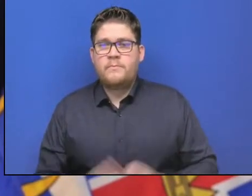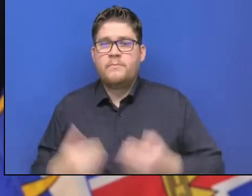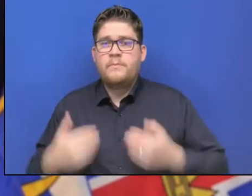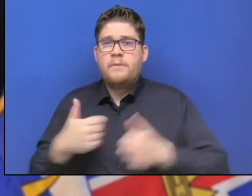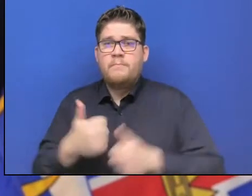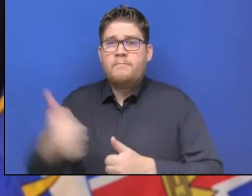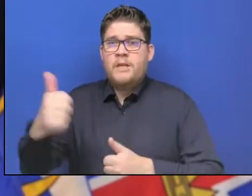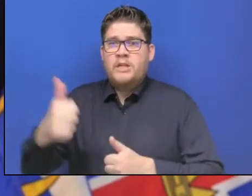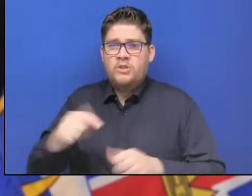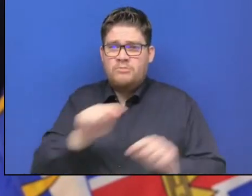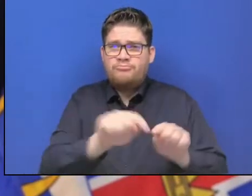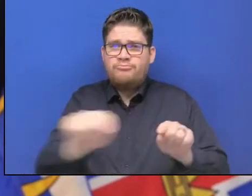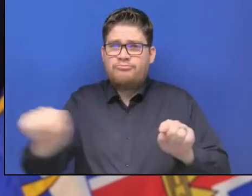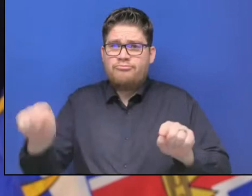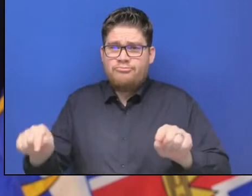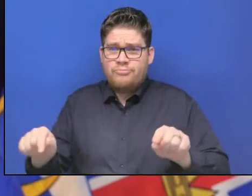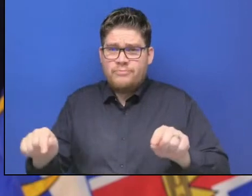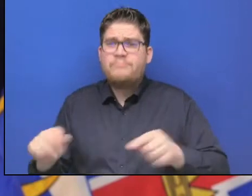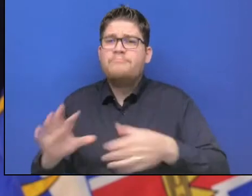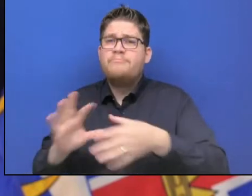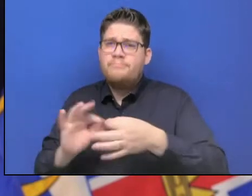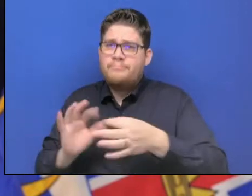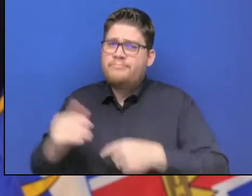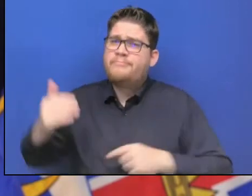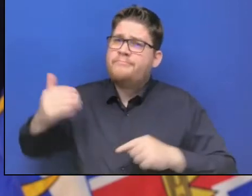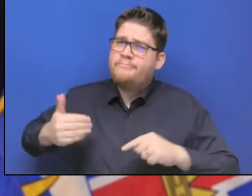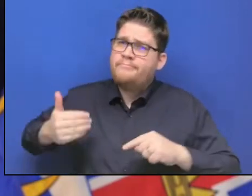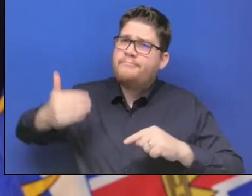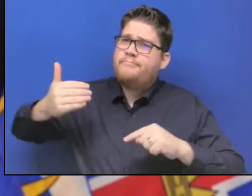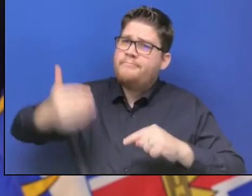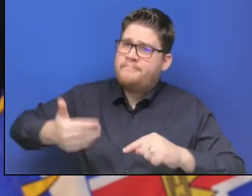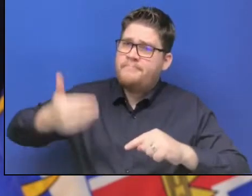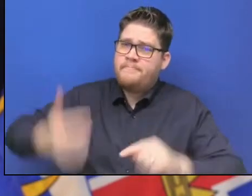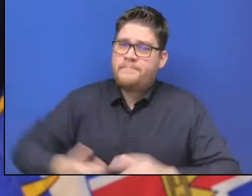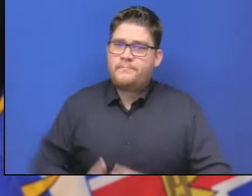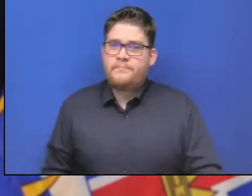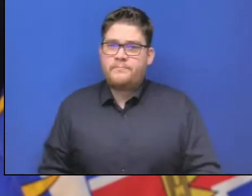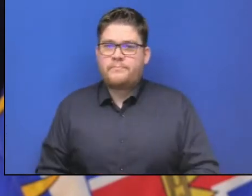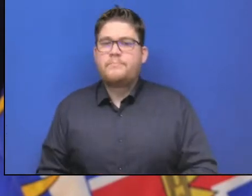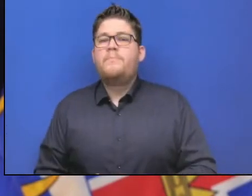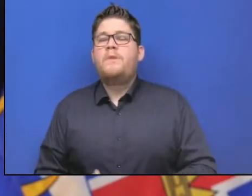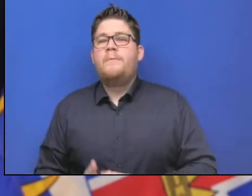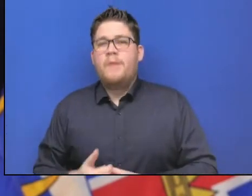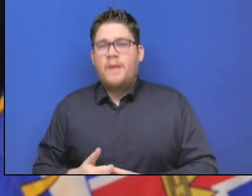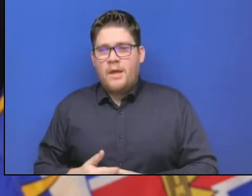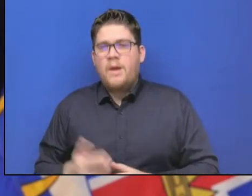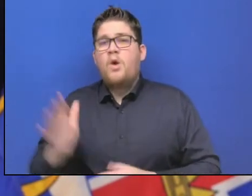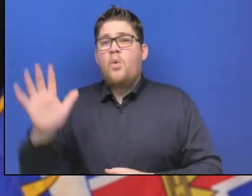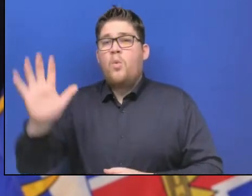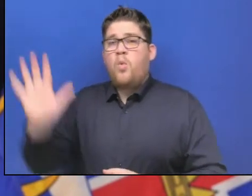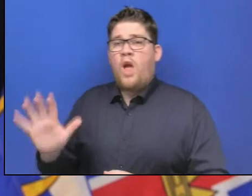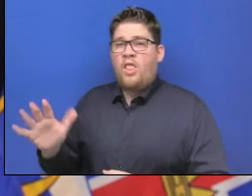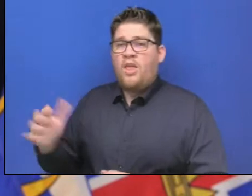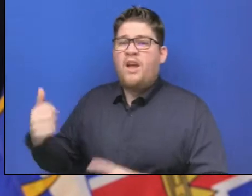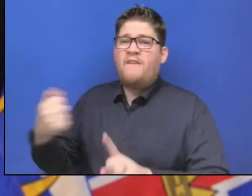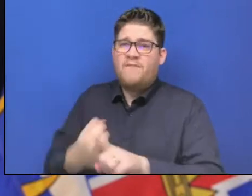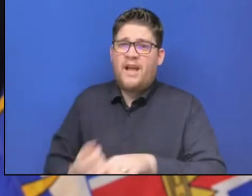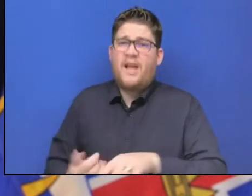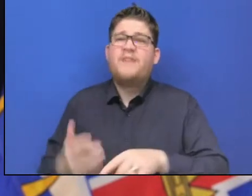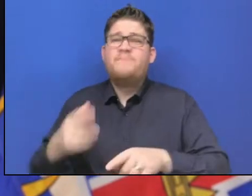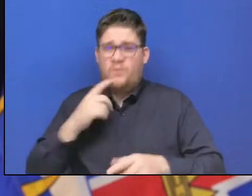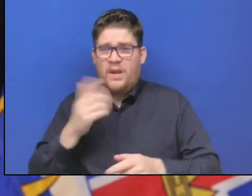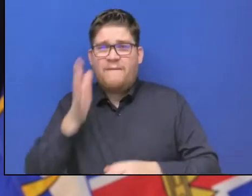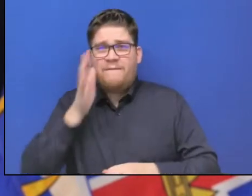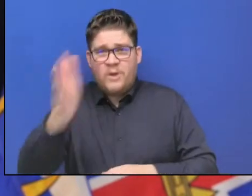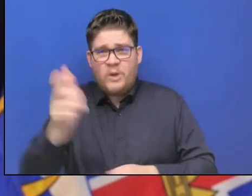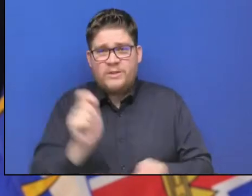extreme weather events are likely to be more frequent in the future. Climate change means that we will need to continue adapting how